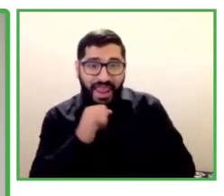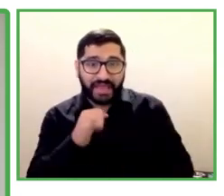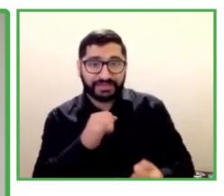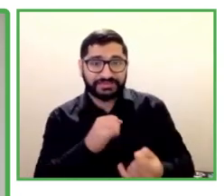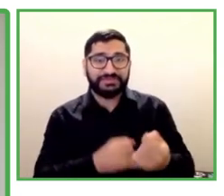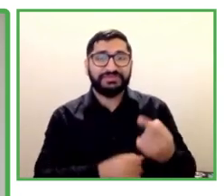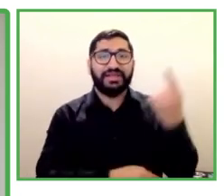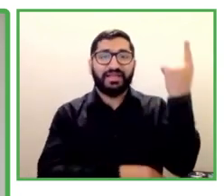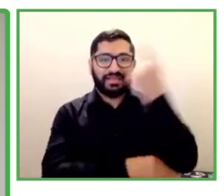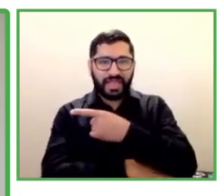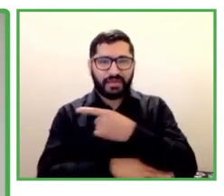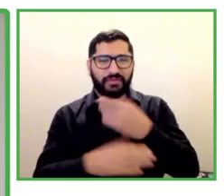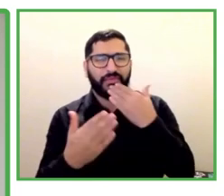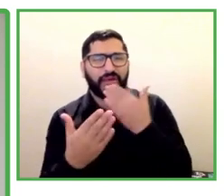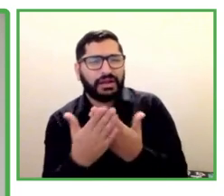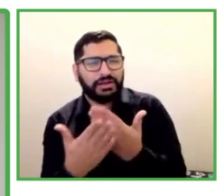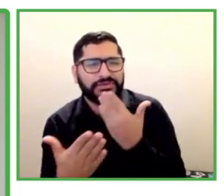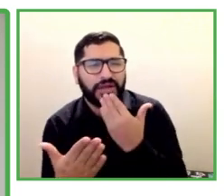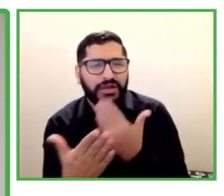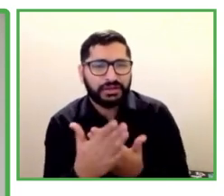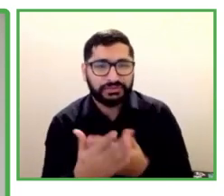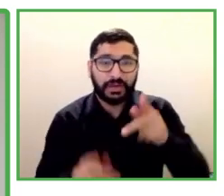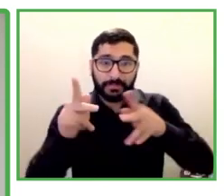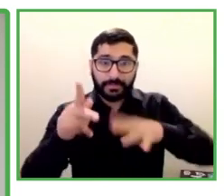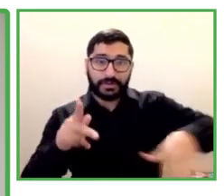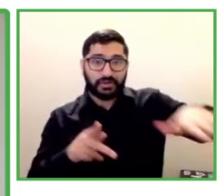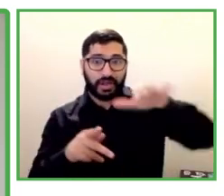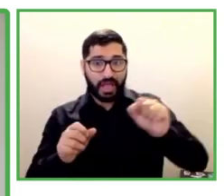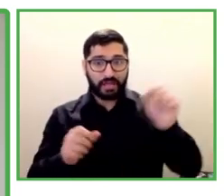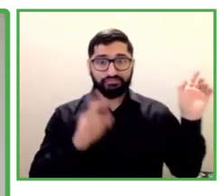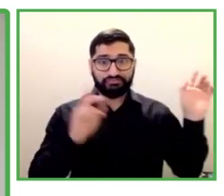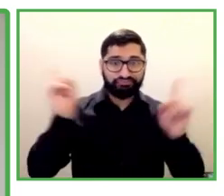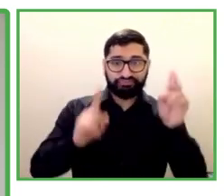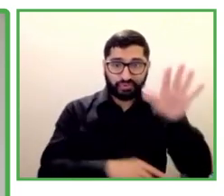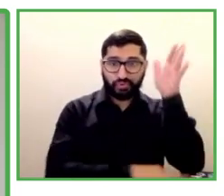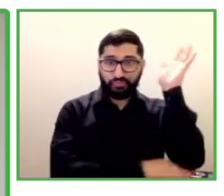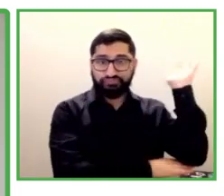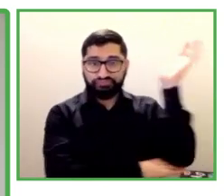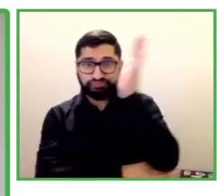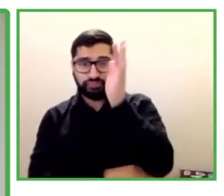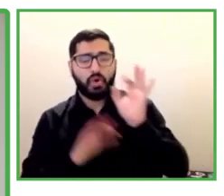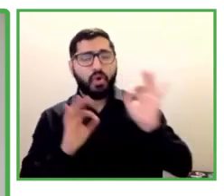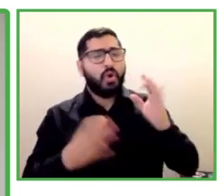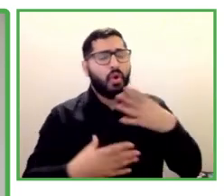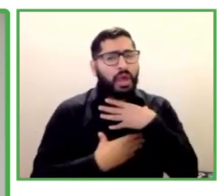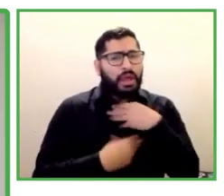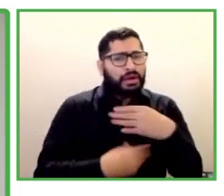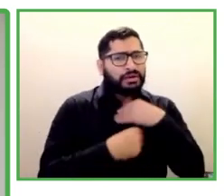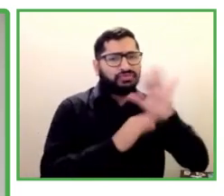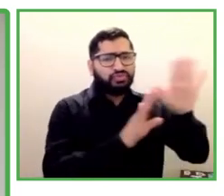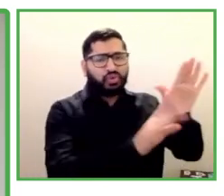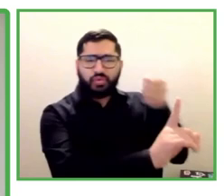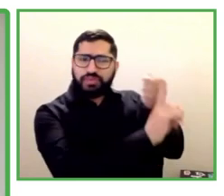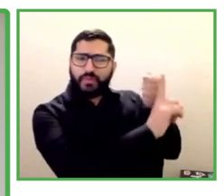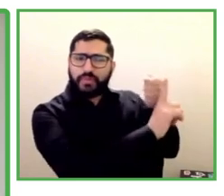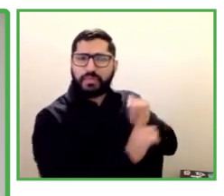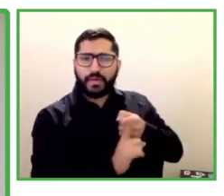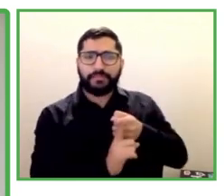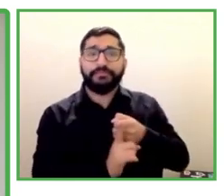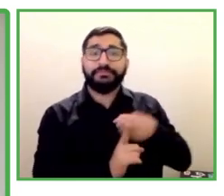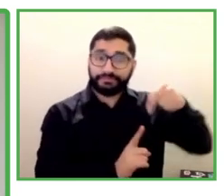Very interesting diversity of models and approaches and lots of potential I feel to be replicated